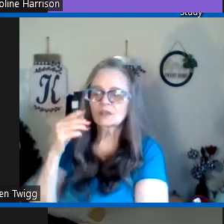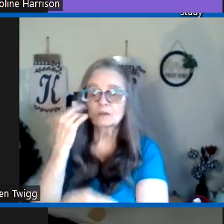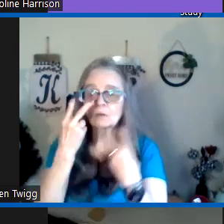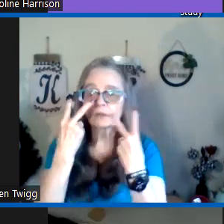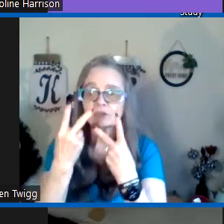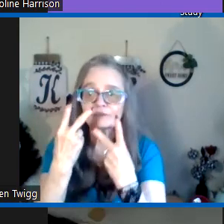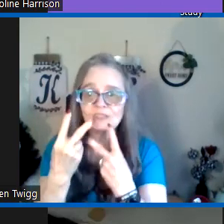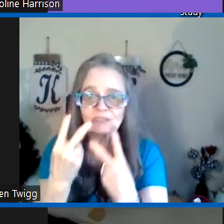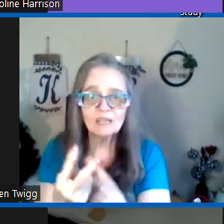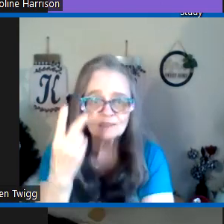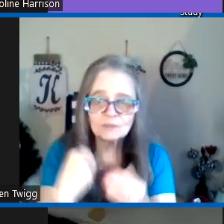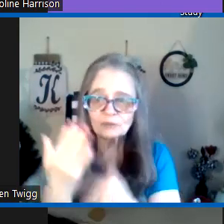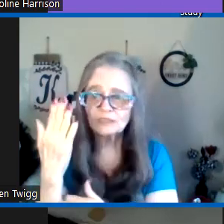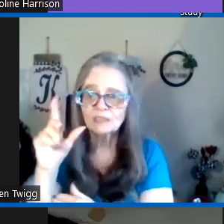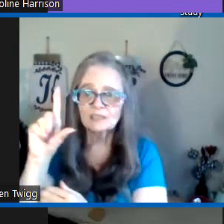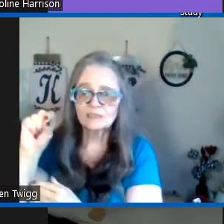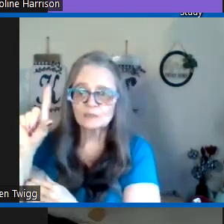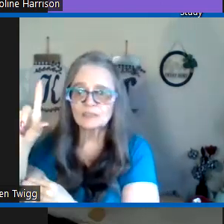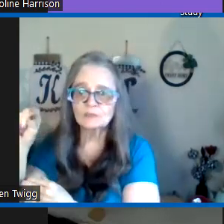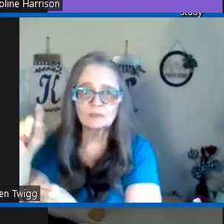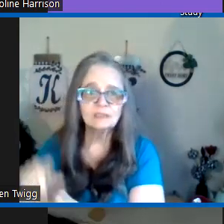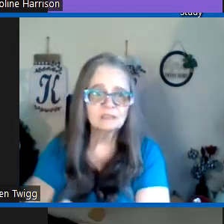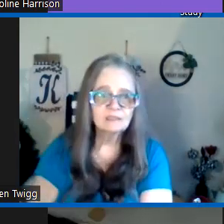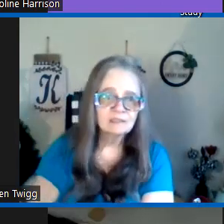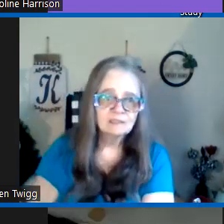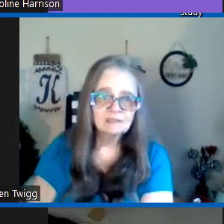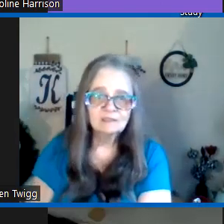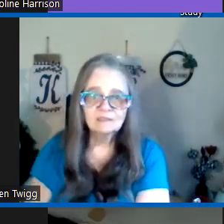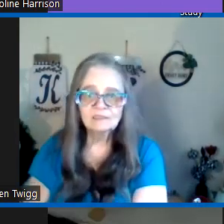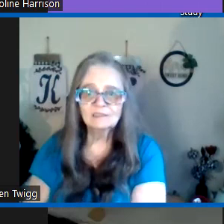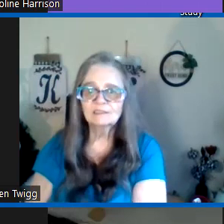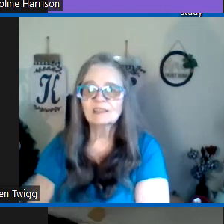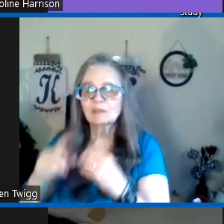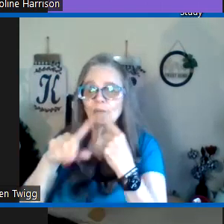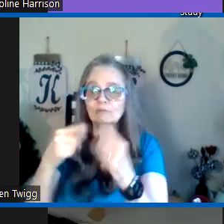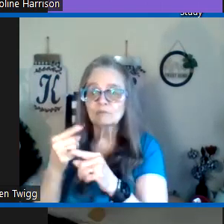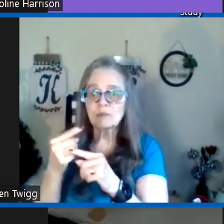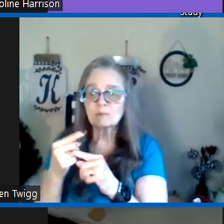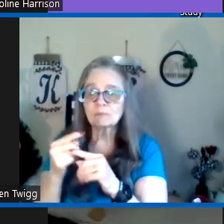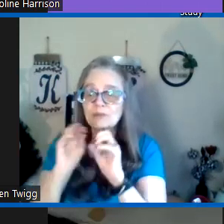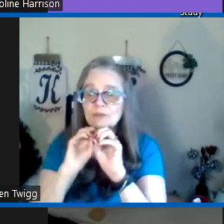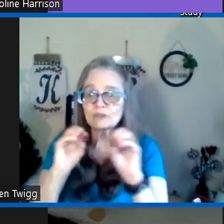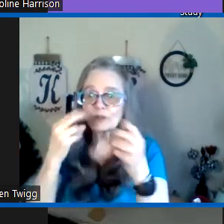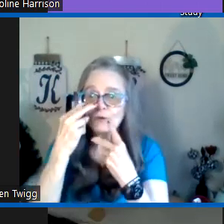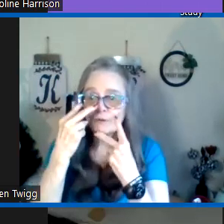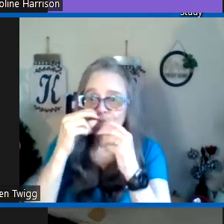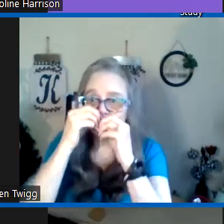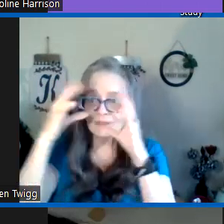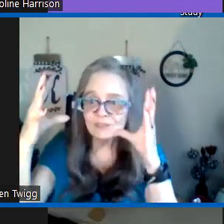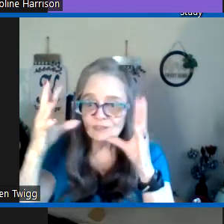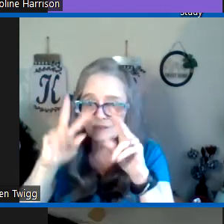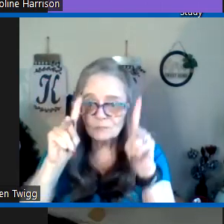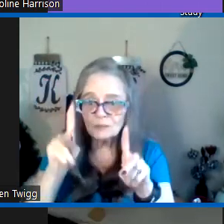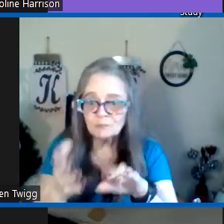so what's your vision like this morning is it 2020 and when remember when there's no